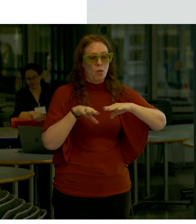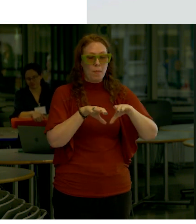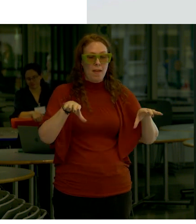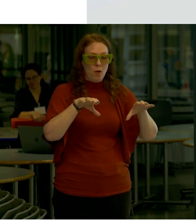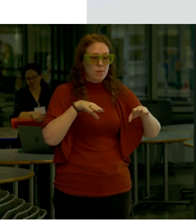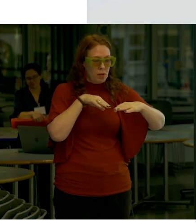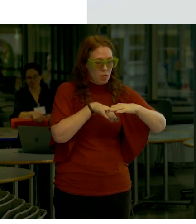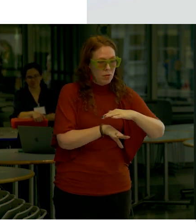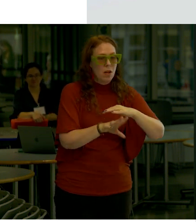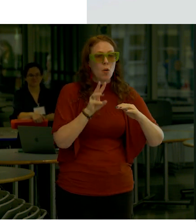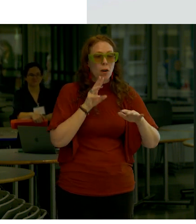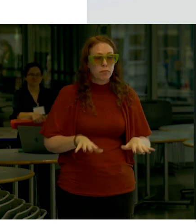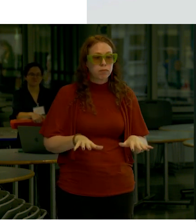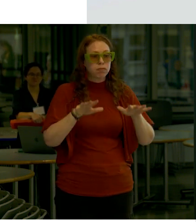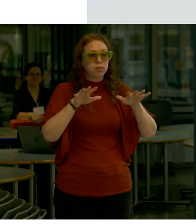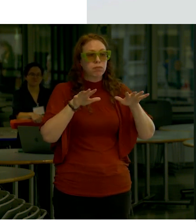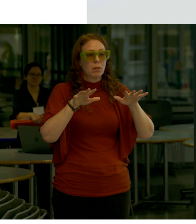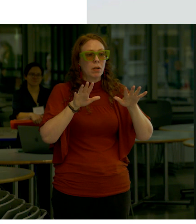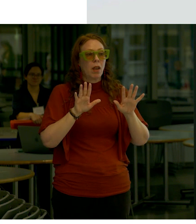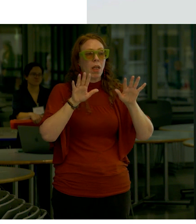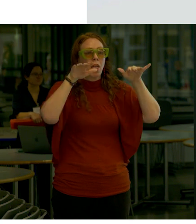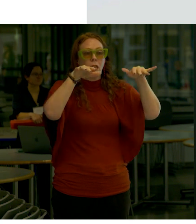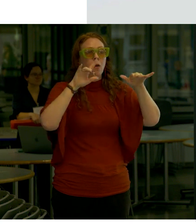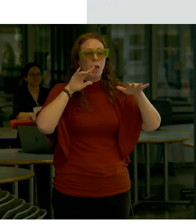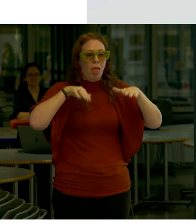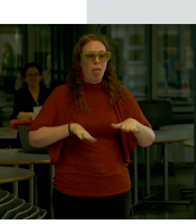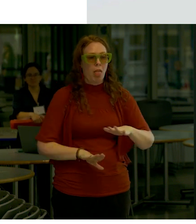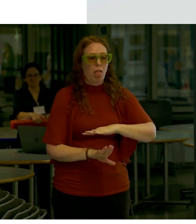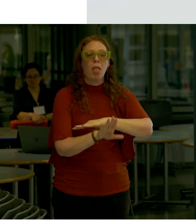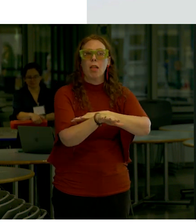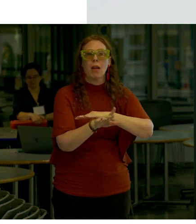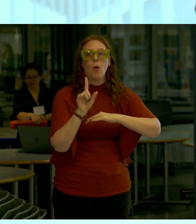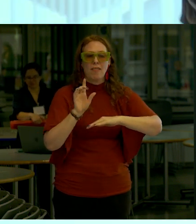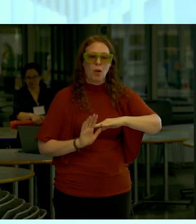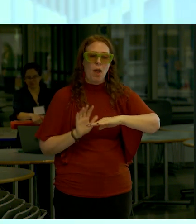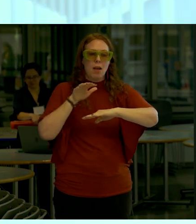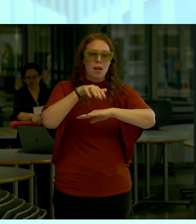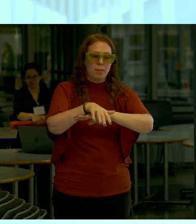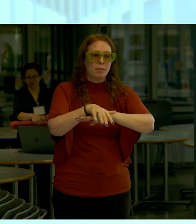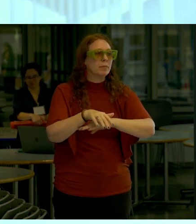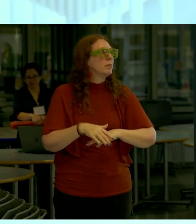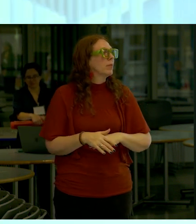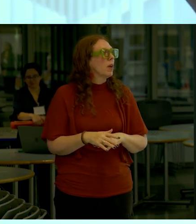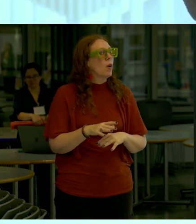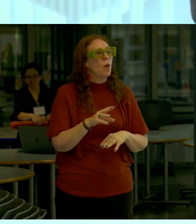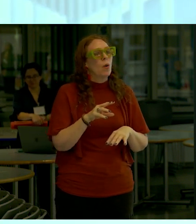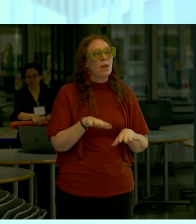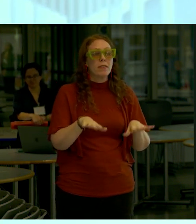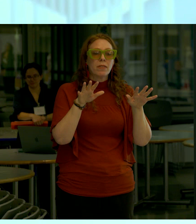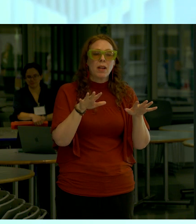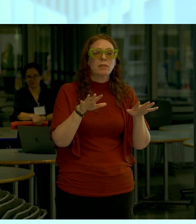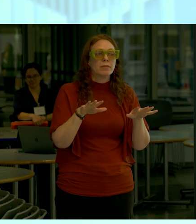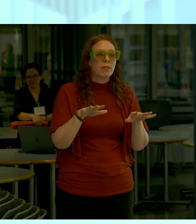and during a surge event coming up through the platforms and flooding Brookfield and flooding the path station